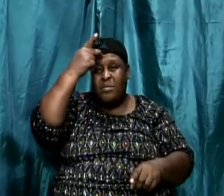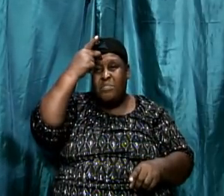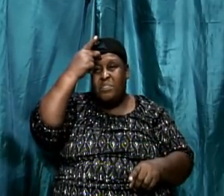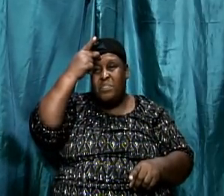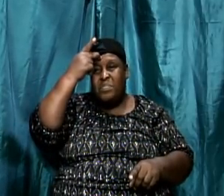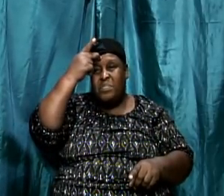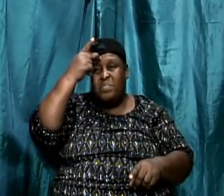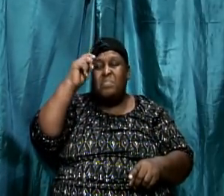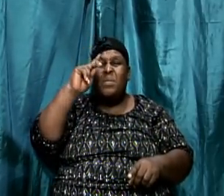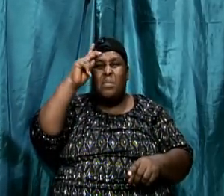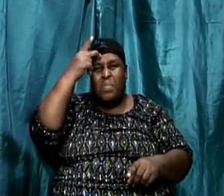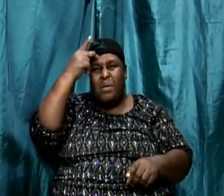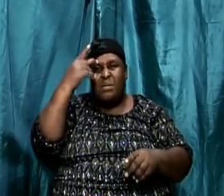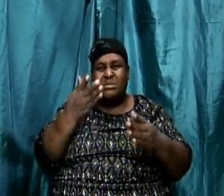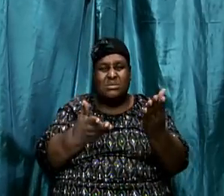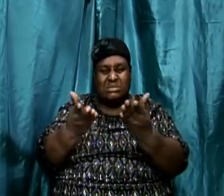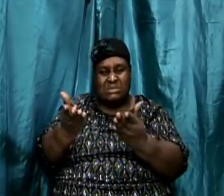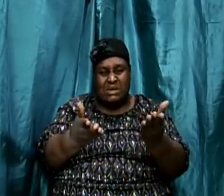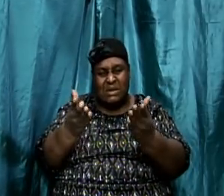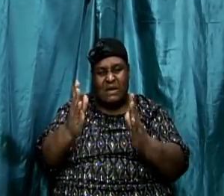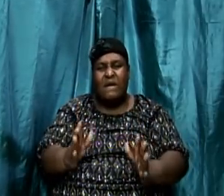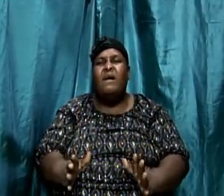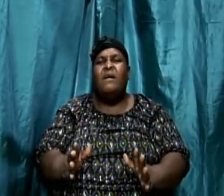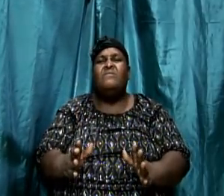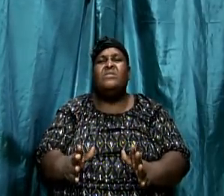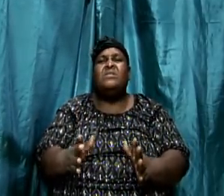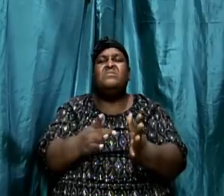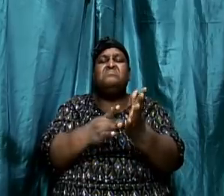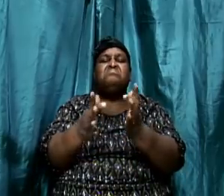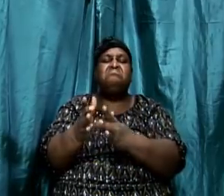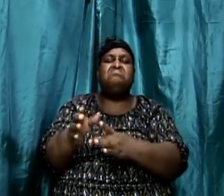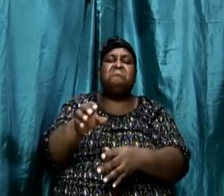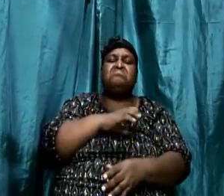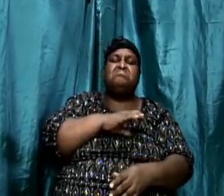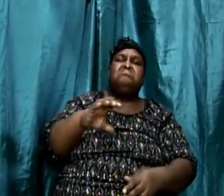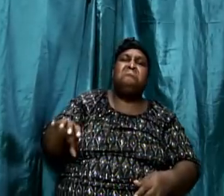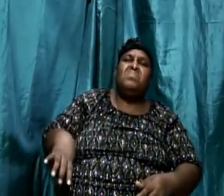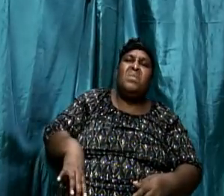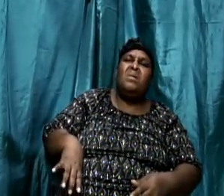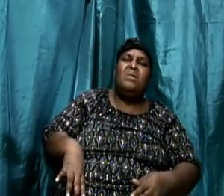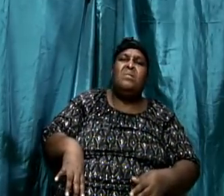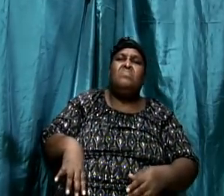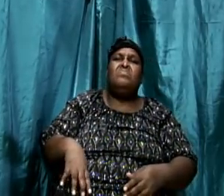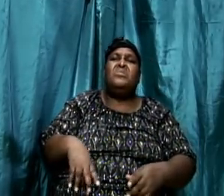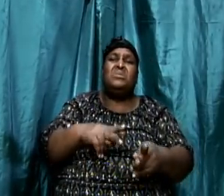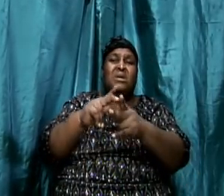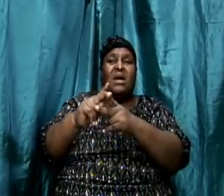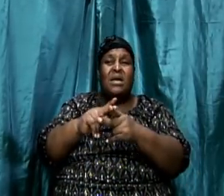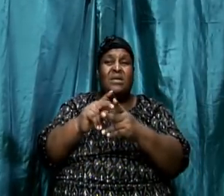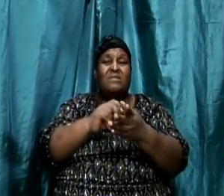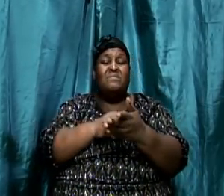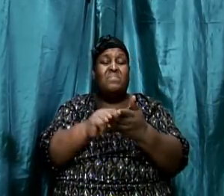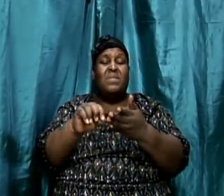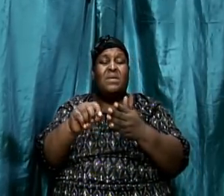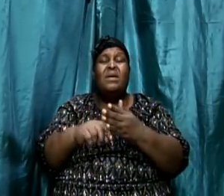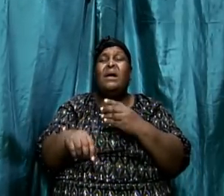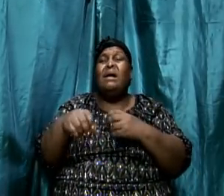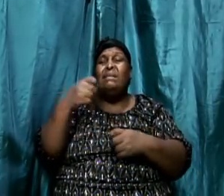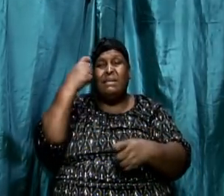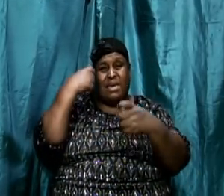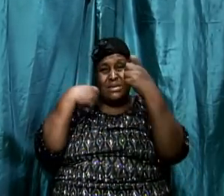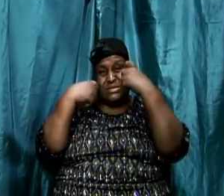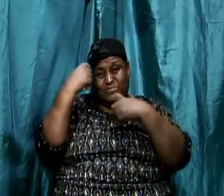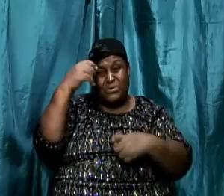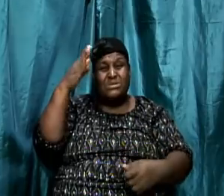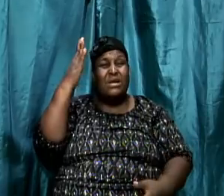Christ son and so forth which we do not find in the book of Hebrew. But the type of writing and the way it was expressed and the knowledge